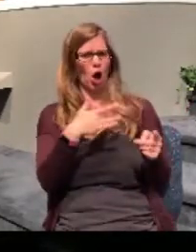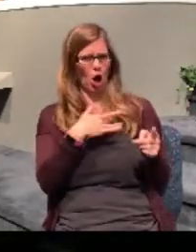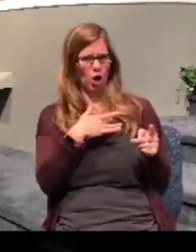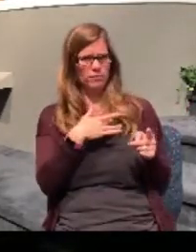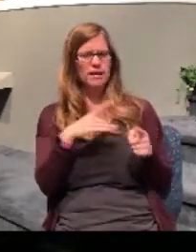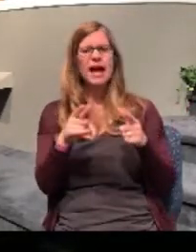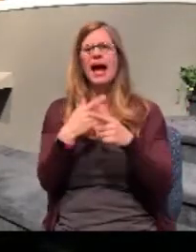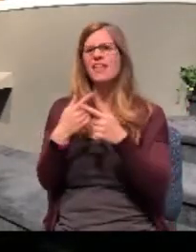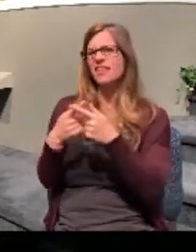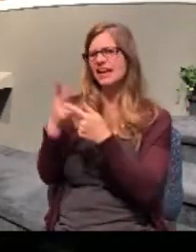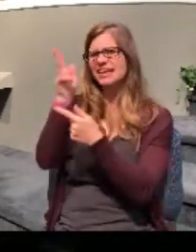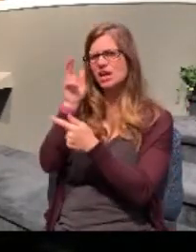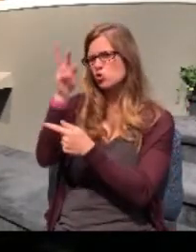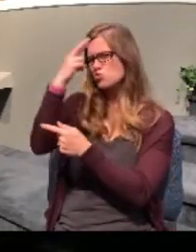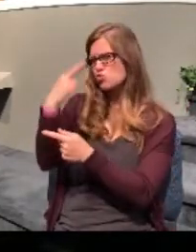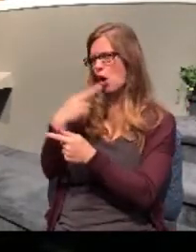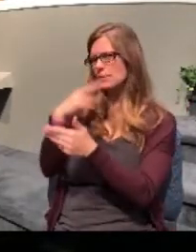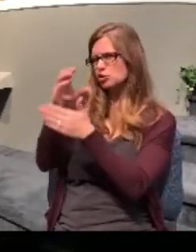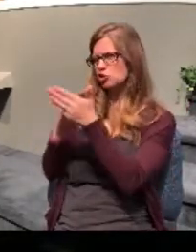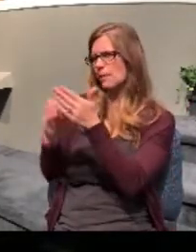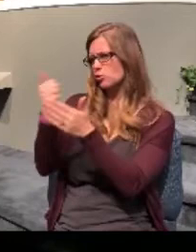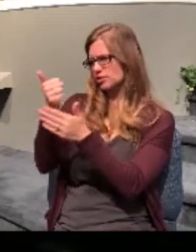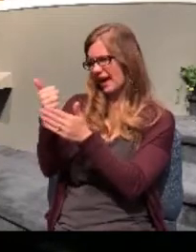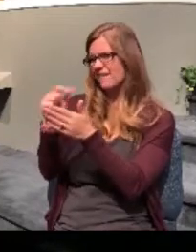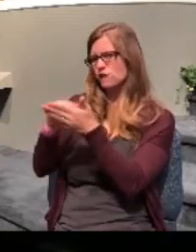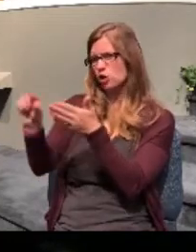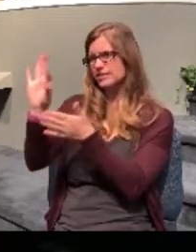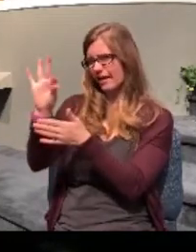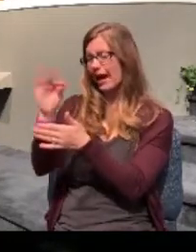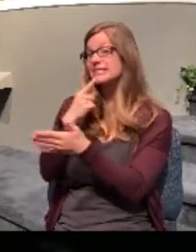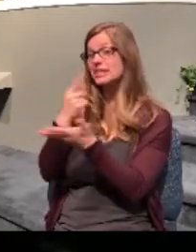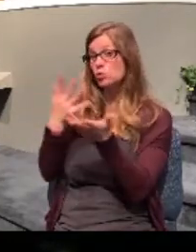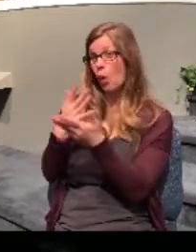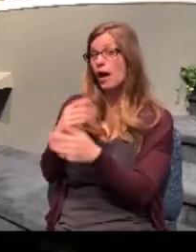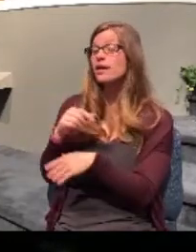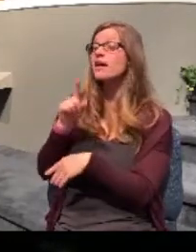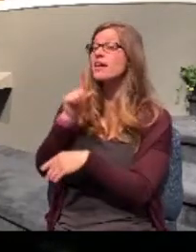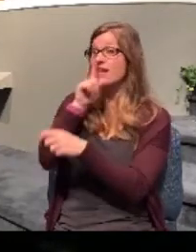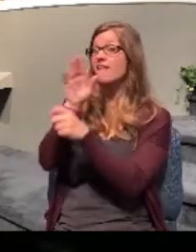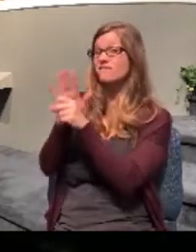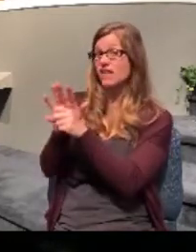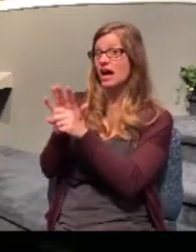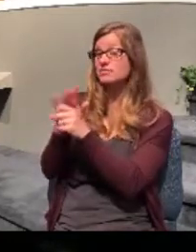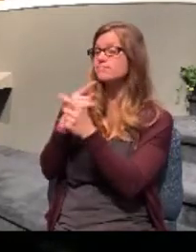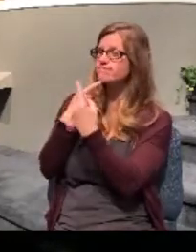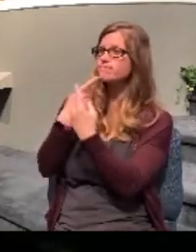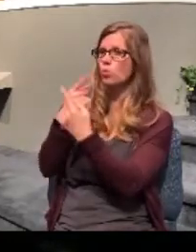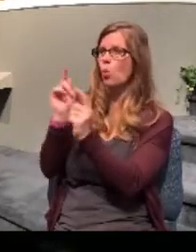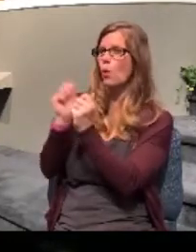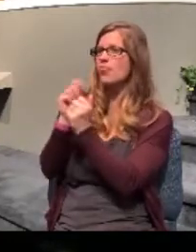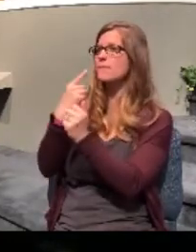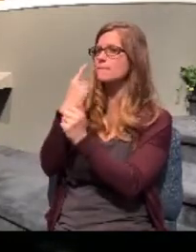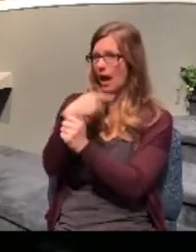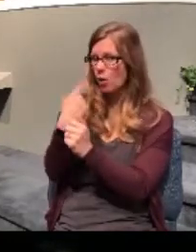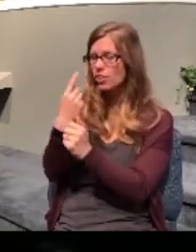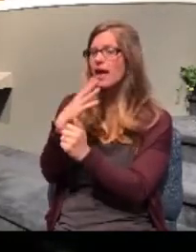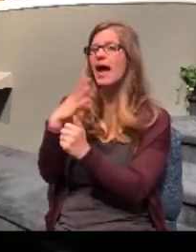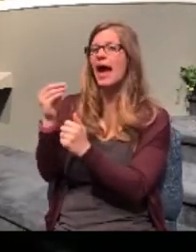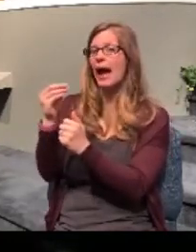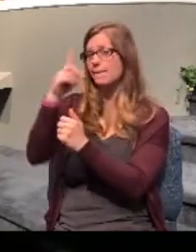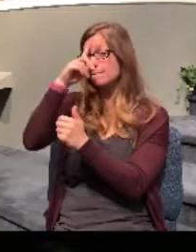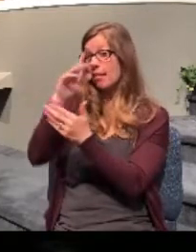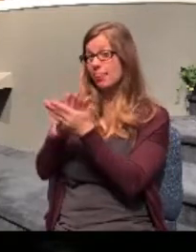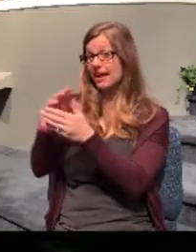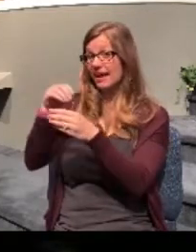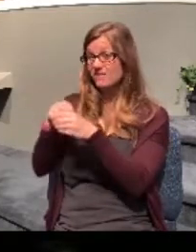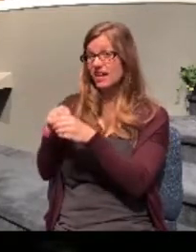chapter 10 verse 9. That if thou shalt confess with thy mouth the Lord Jesus and shalt believe in thine, what's